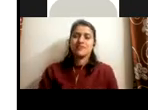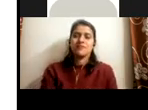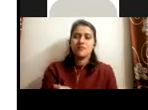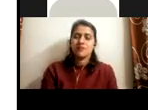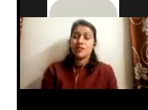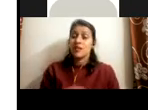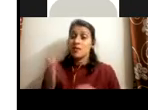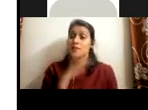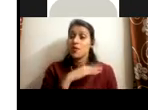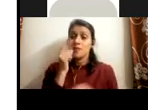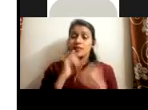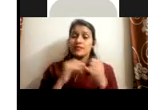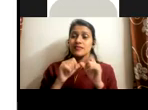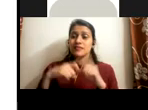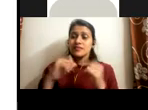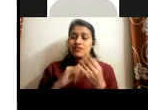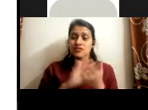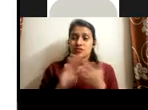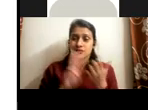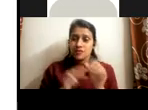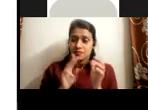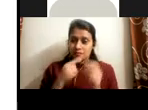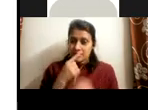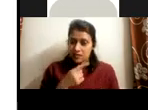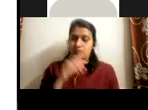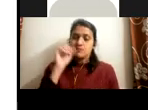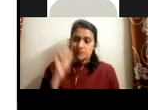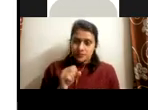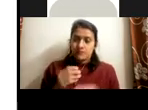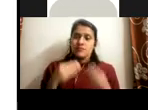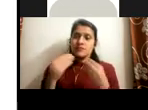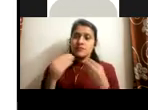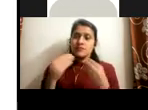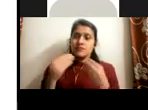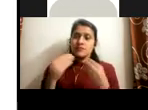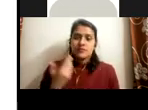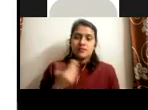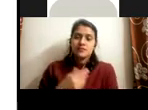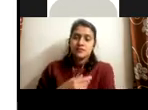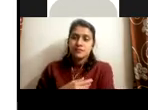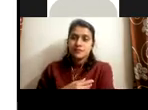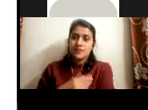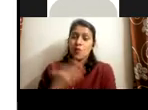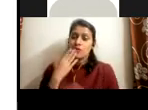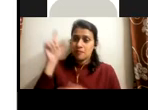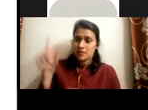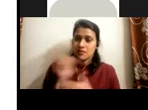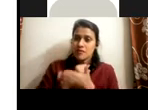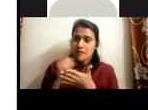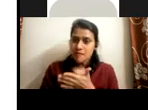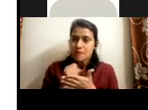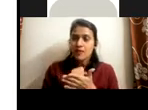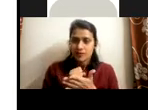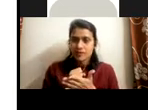mentioned, blended delivery model. Deliver through, uh, e-learning, have an academy where the person can practice, um,